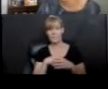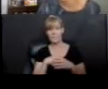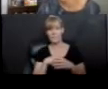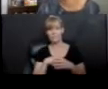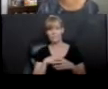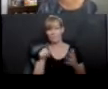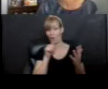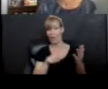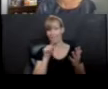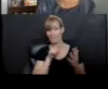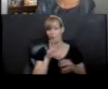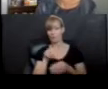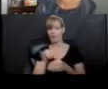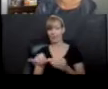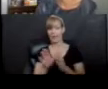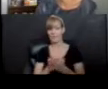All of them in that book.